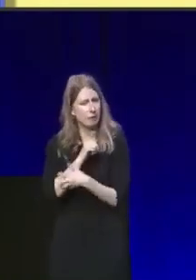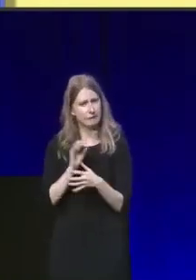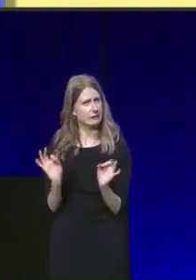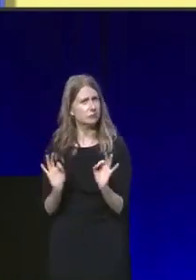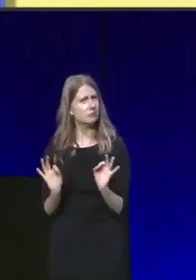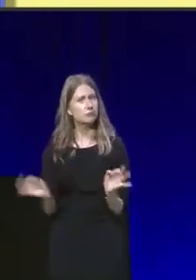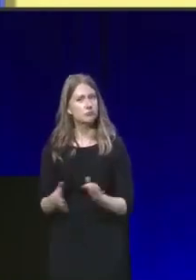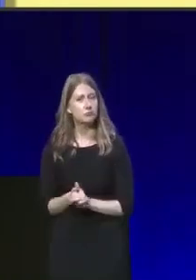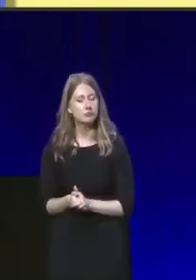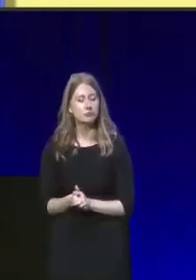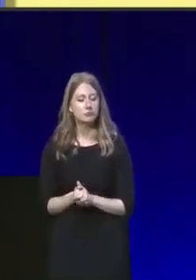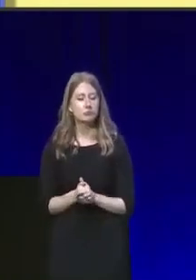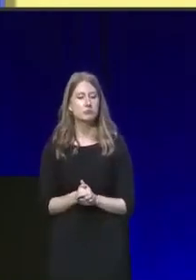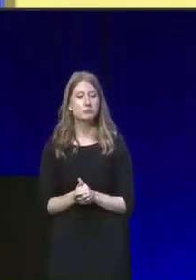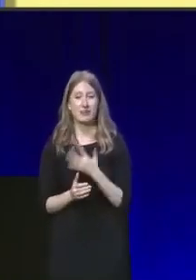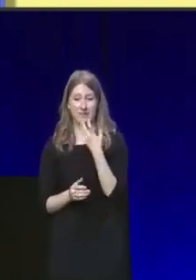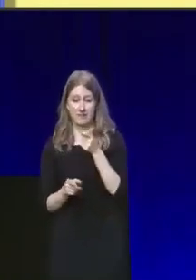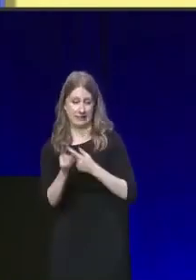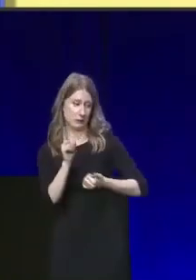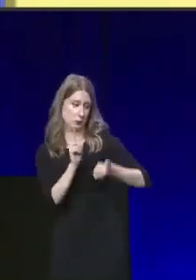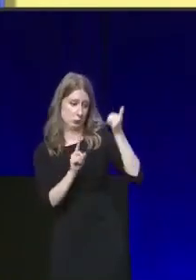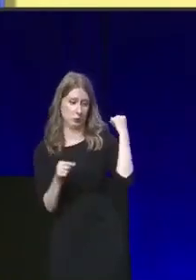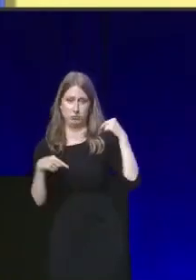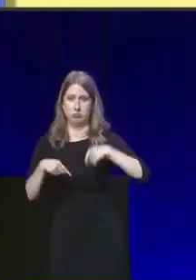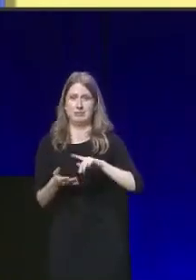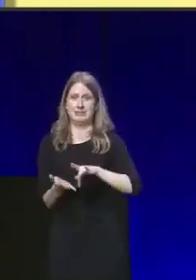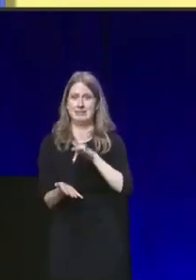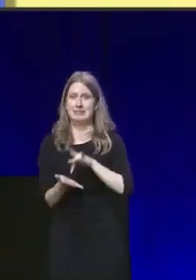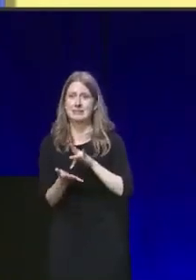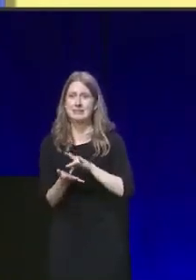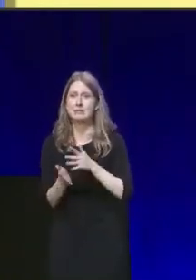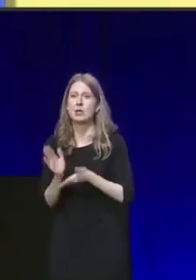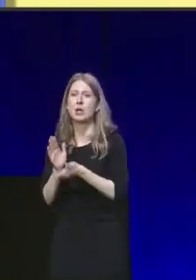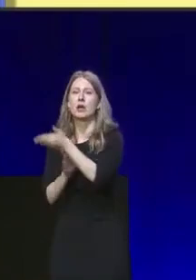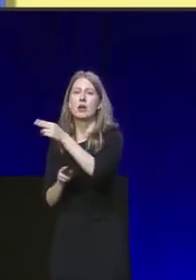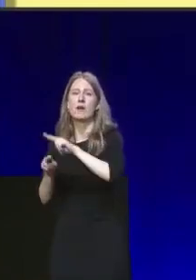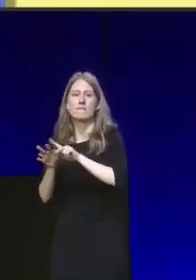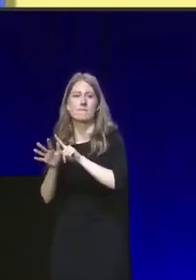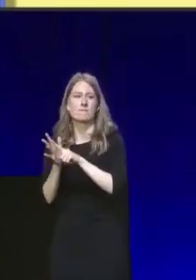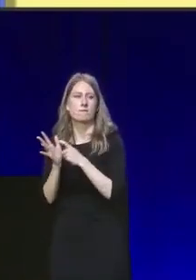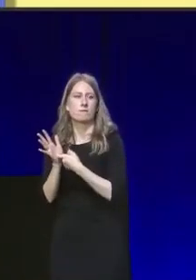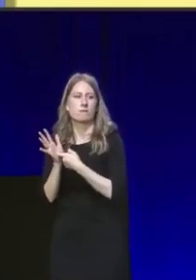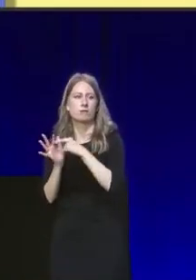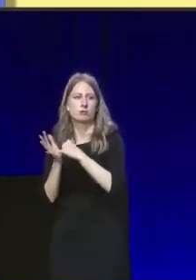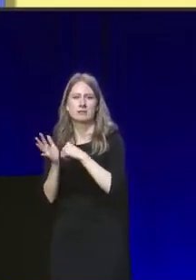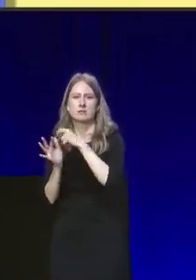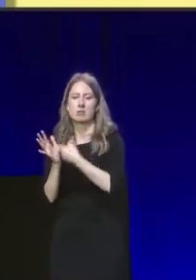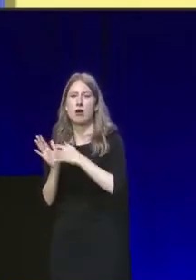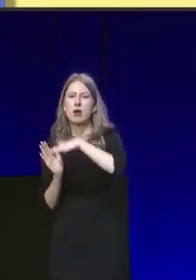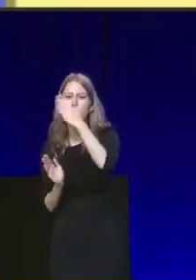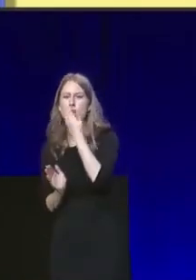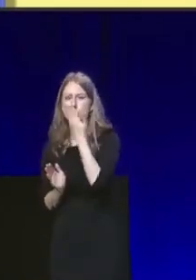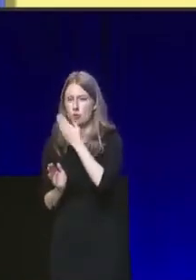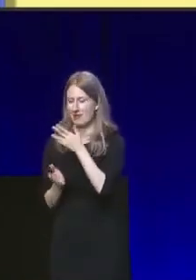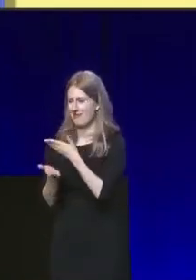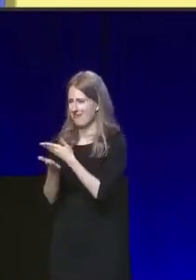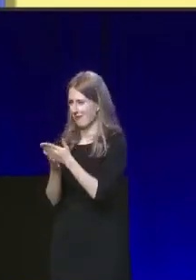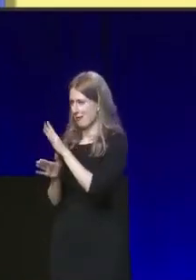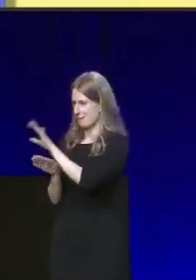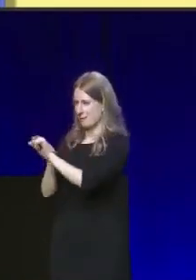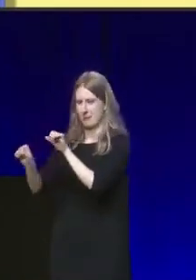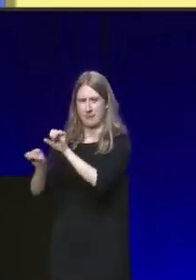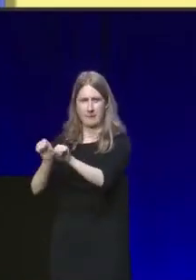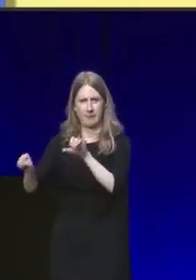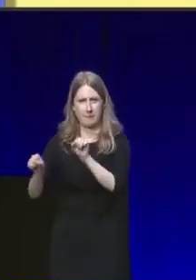But nearly 50 years ago here in this city, when I went to Forrester High School, it was clear to me that some of my classmates